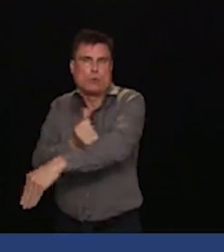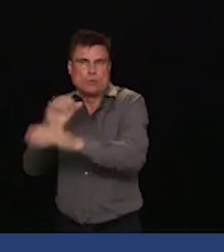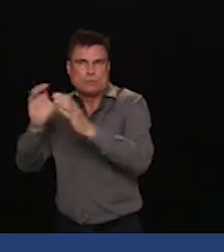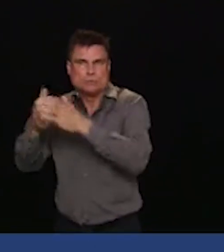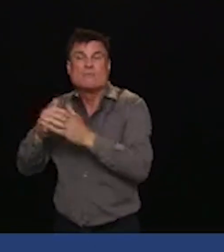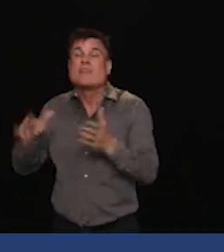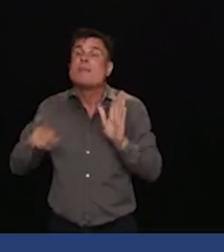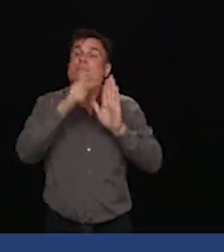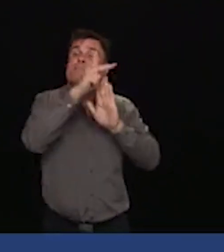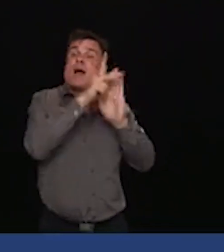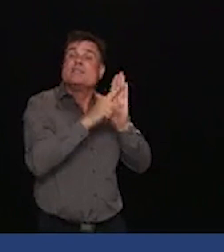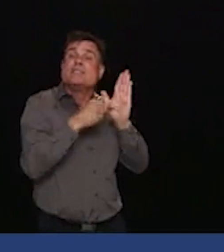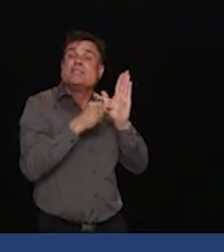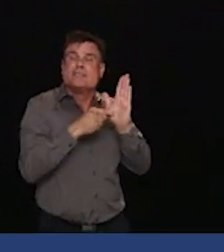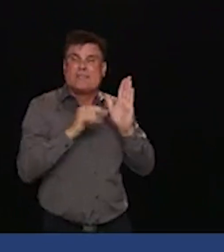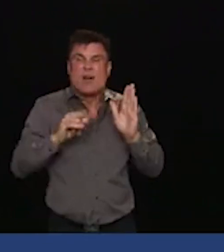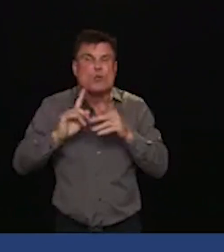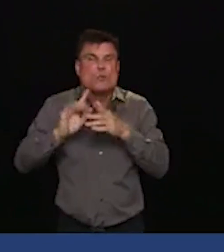Thank